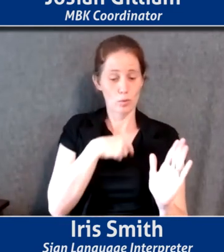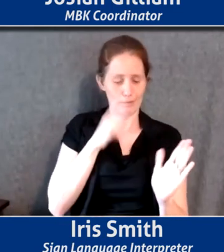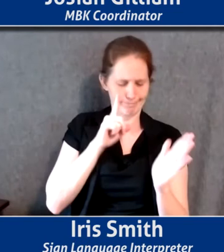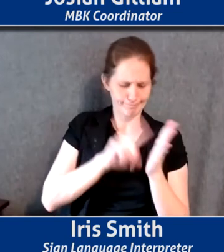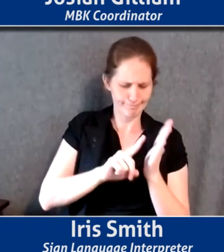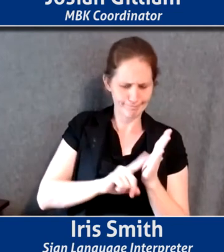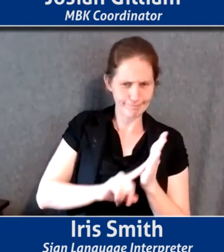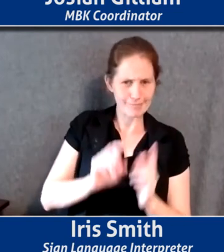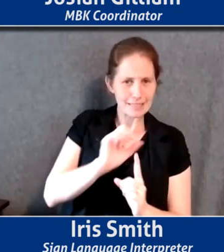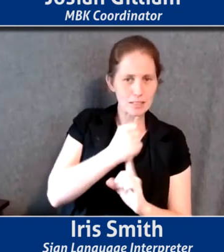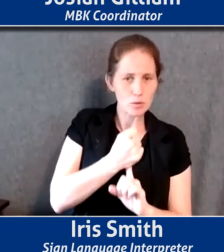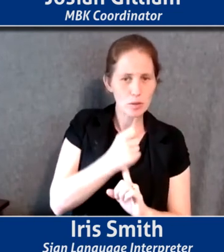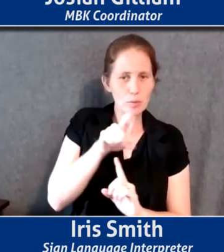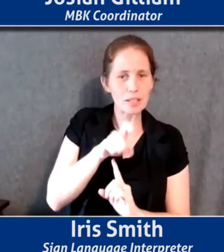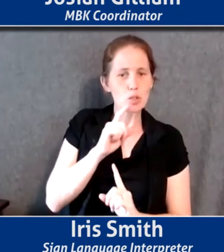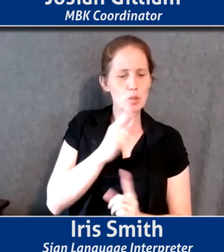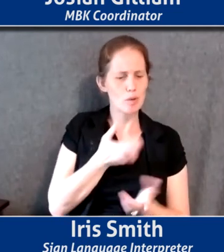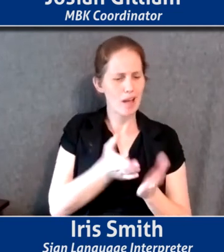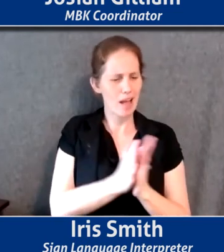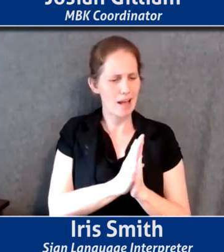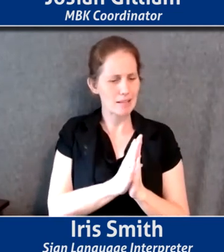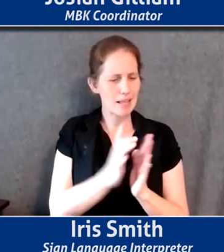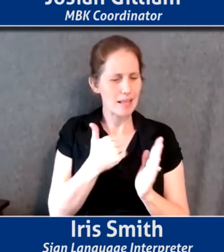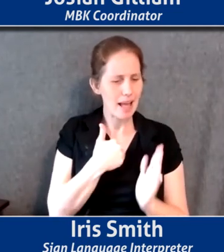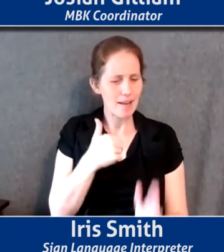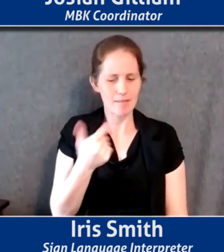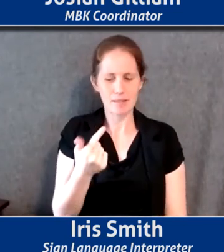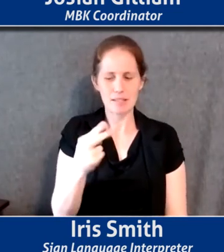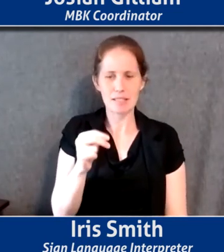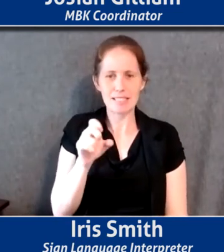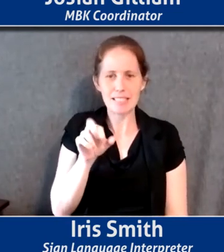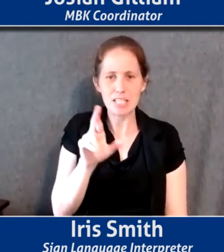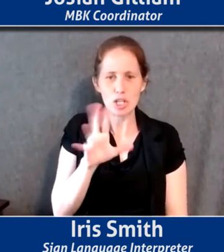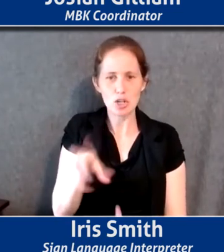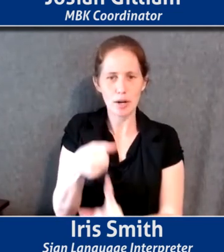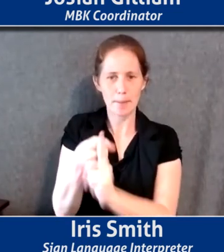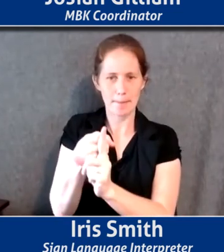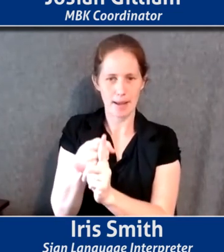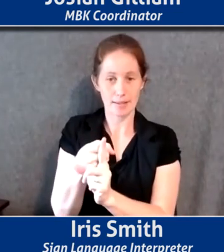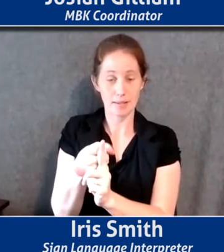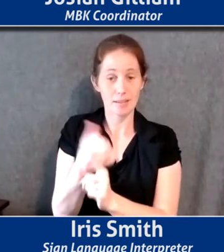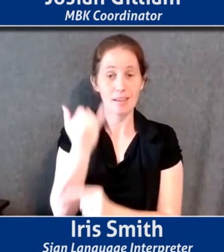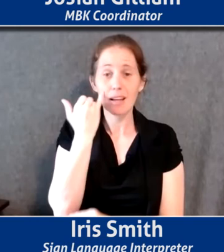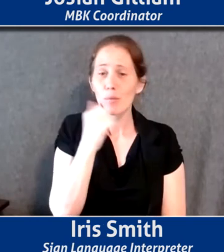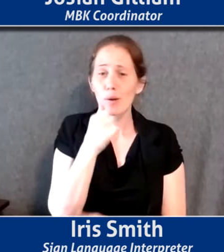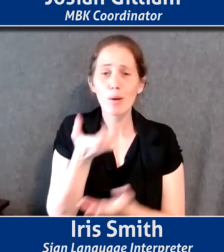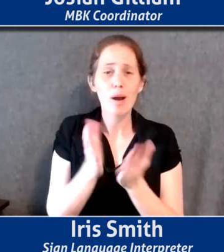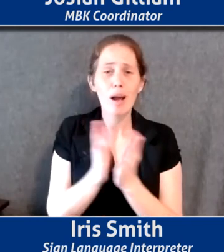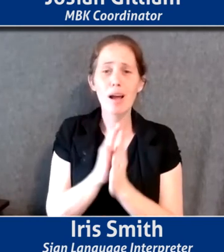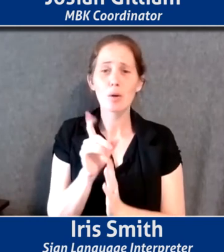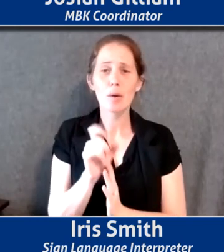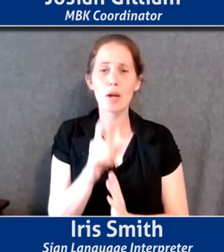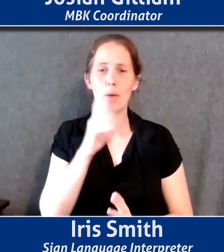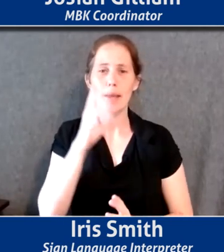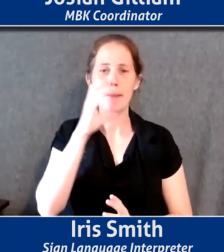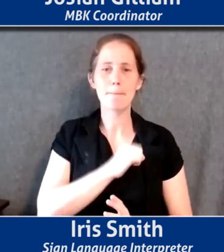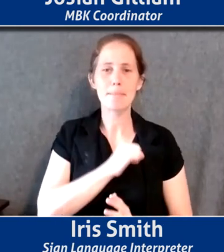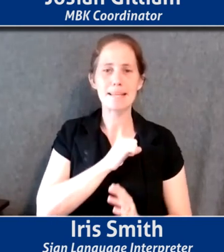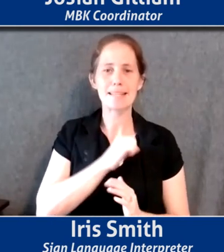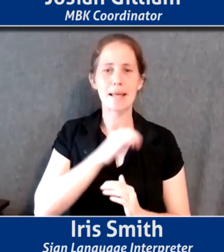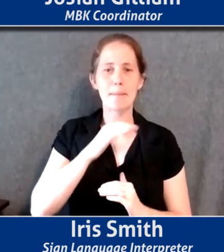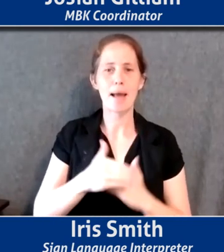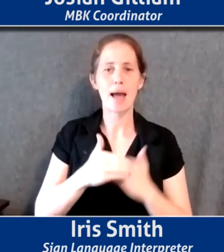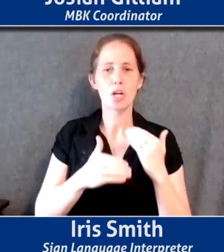situations, we need to ask, is there a gendered impact here? Because if we don't ask that question, we miss patterns that are